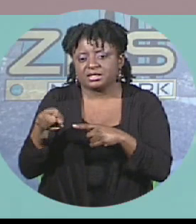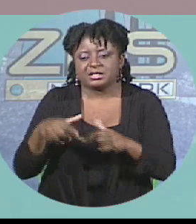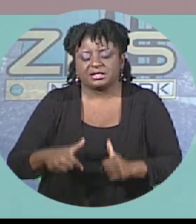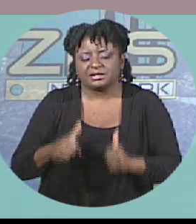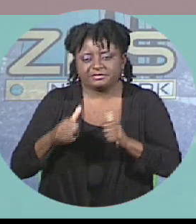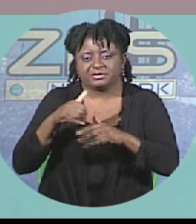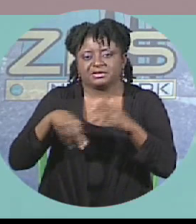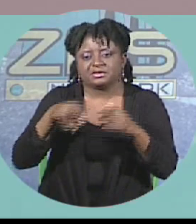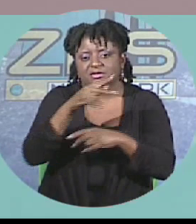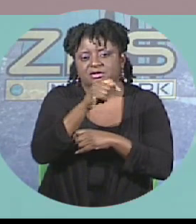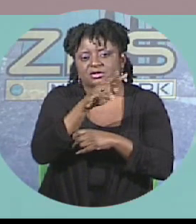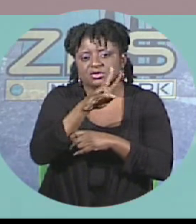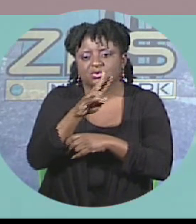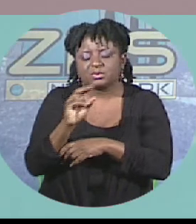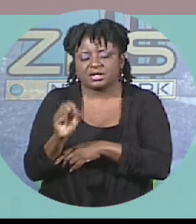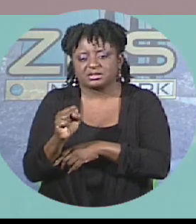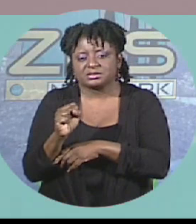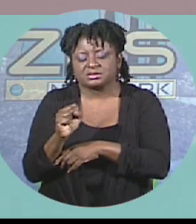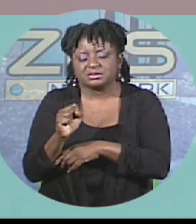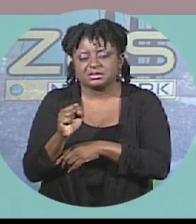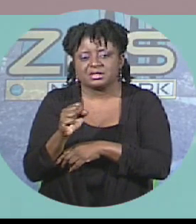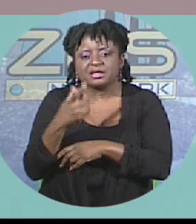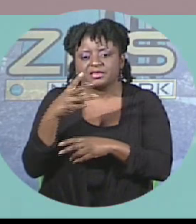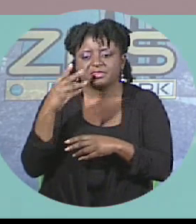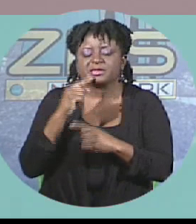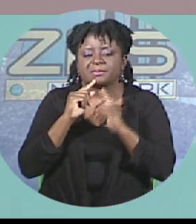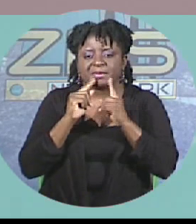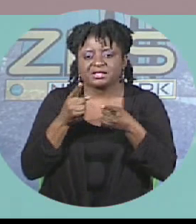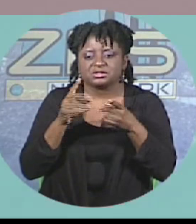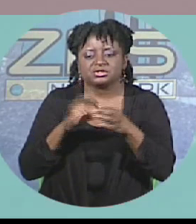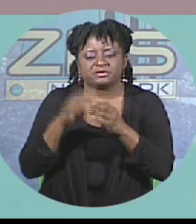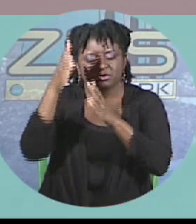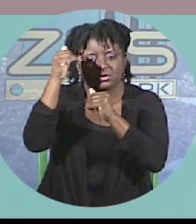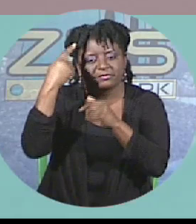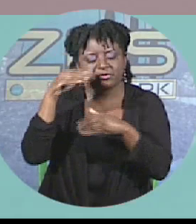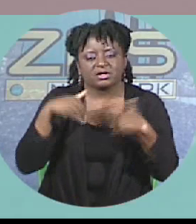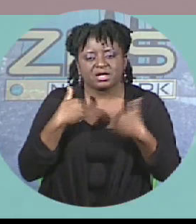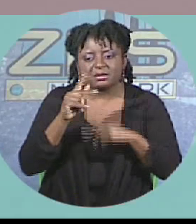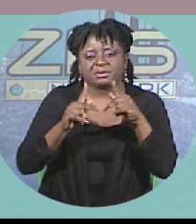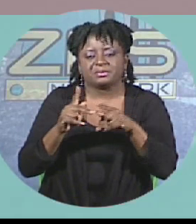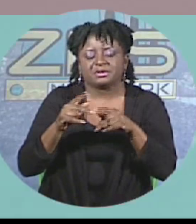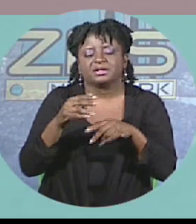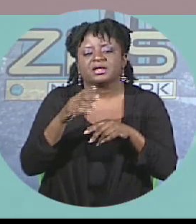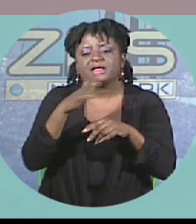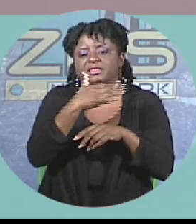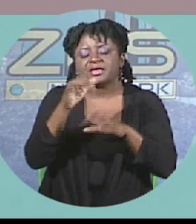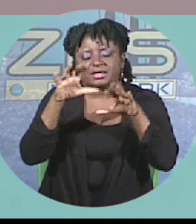understanding. The message of hope for young people, that they can turn their lives around.